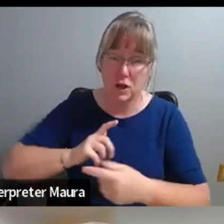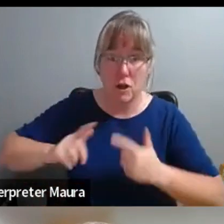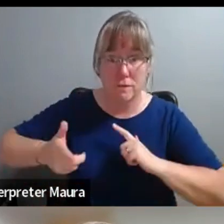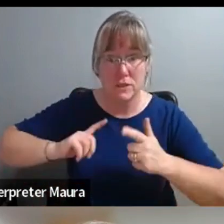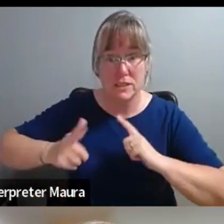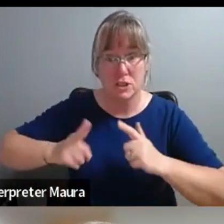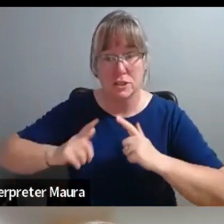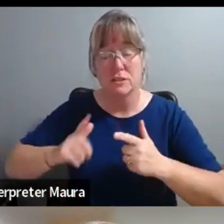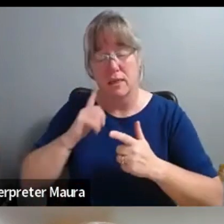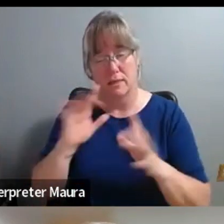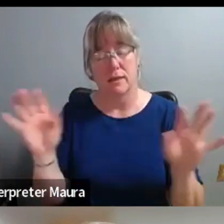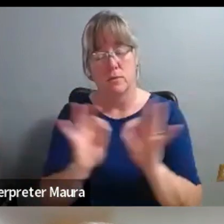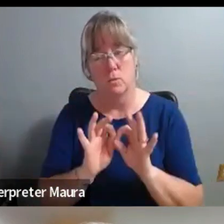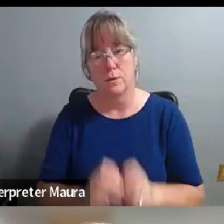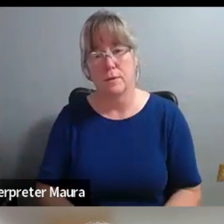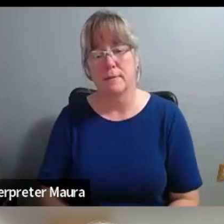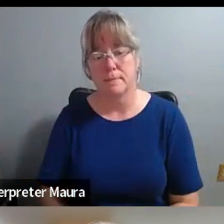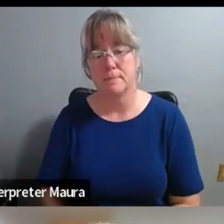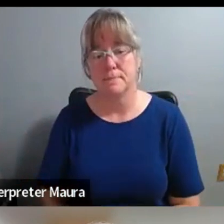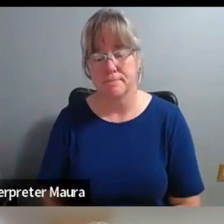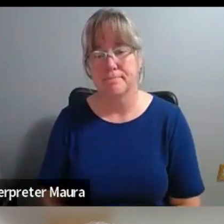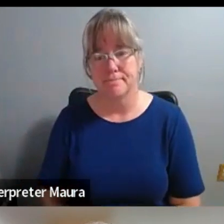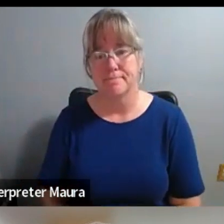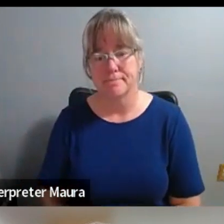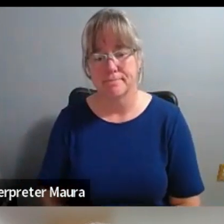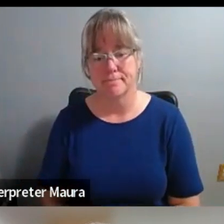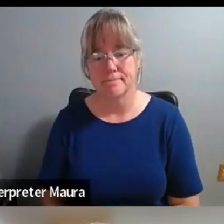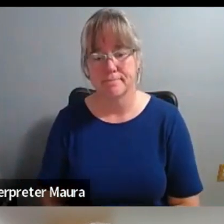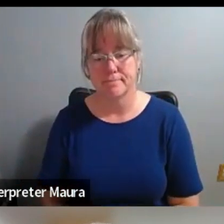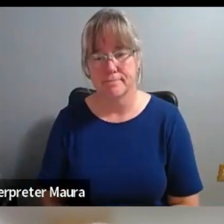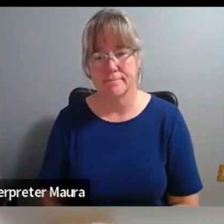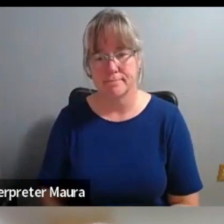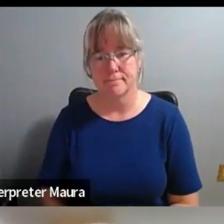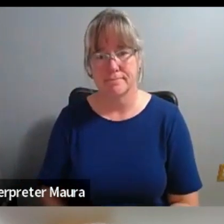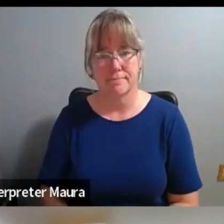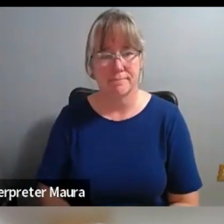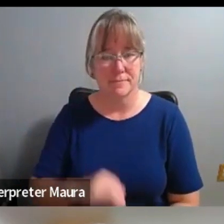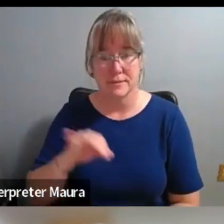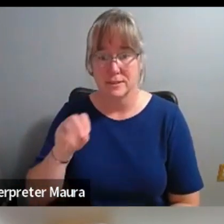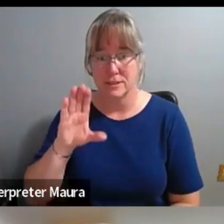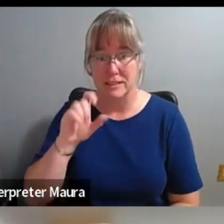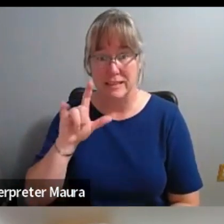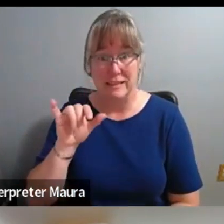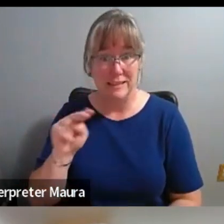I think it's worth it. Great. Jocelyn, anything to add before we wrap up?